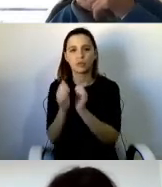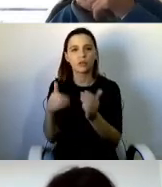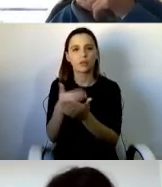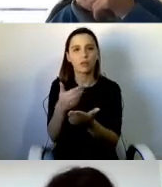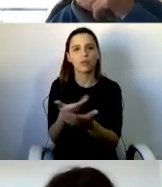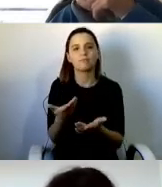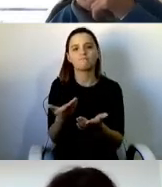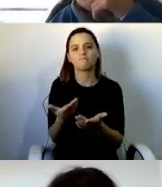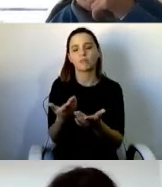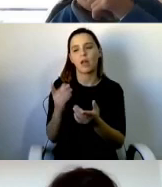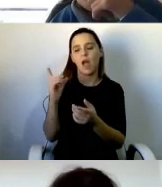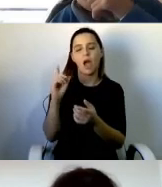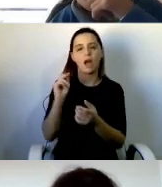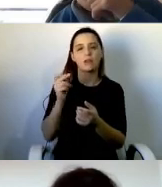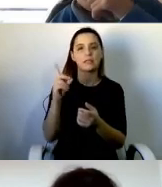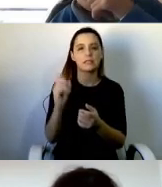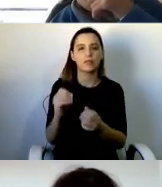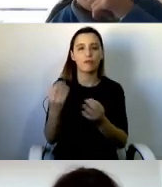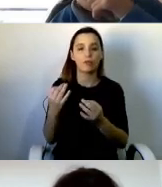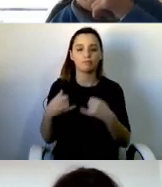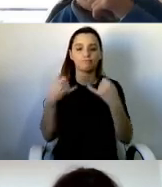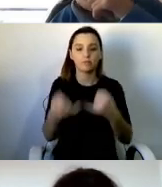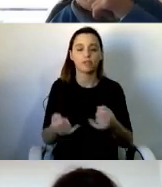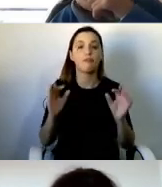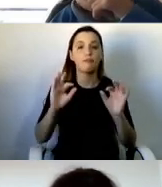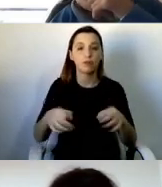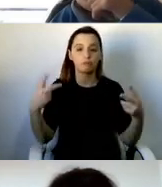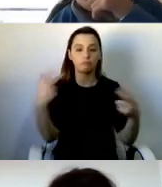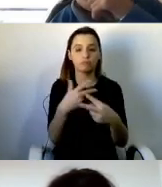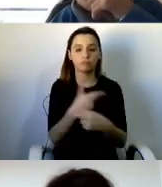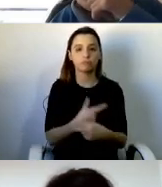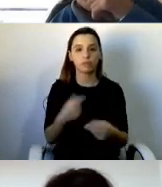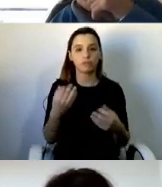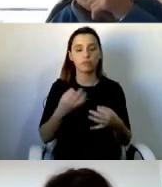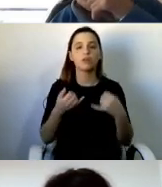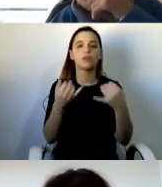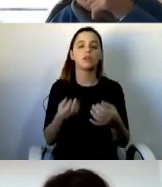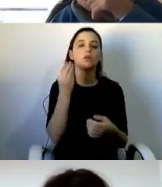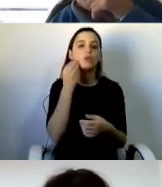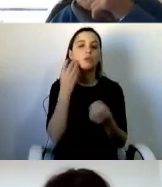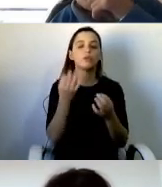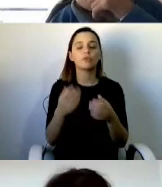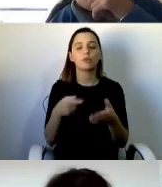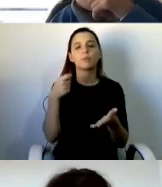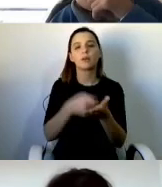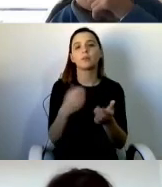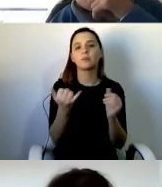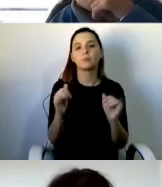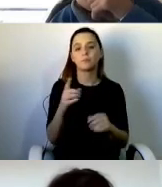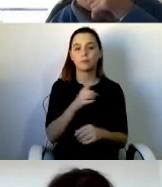was changed to the personal independence payments, with new tests and narrow criteria.